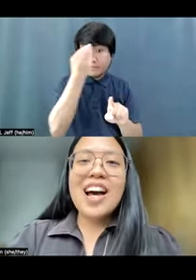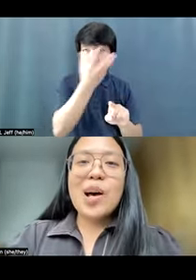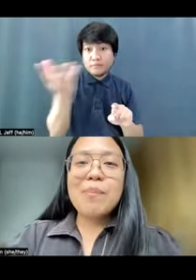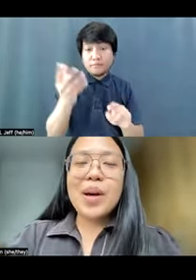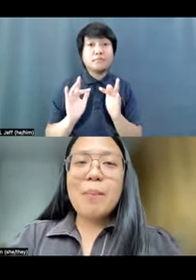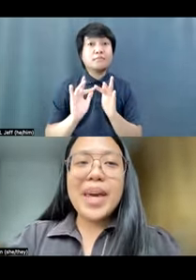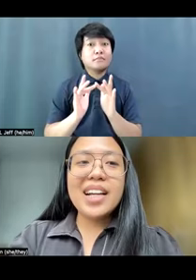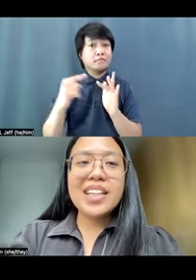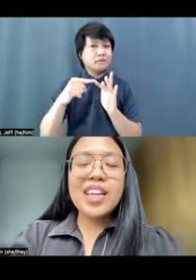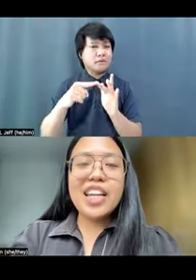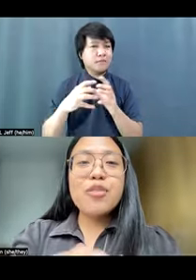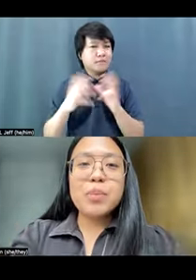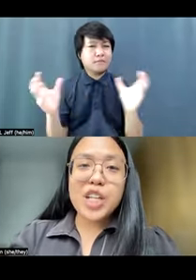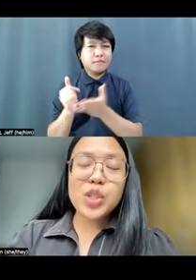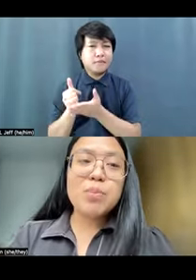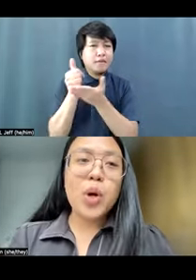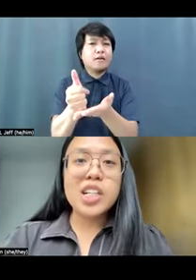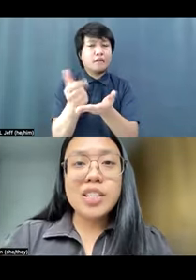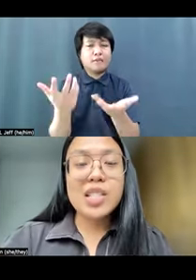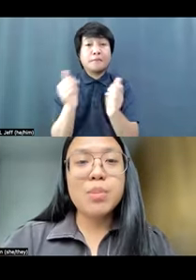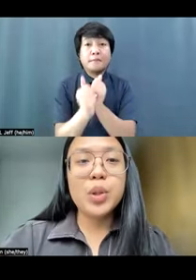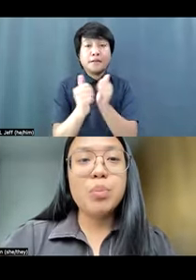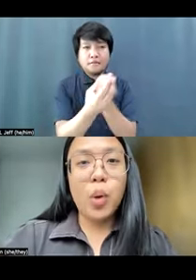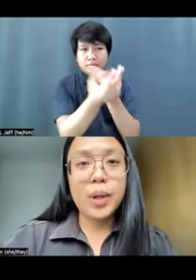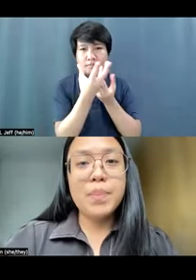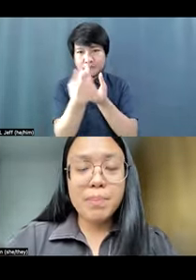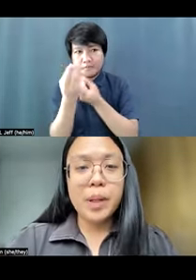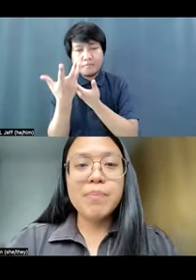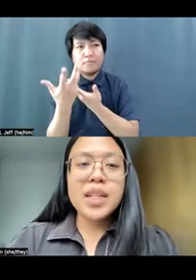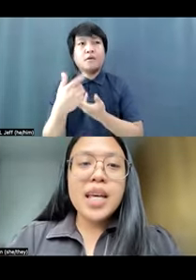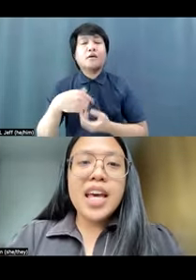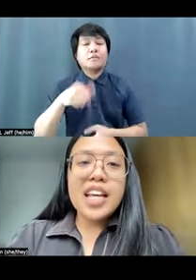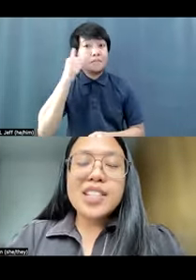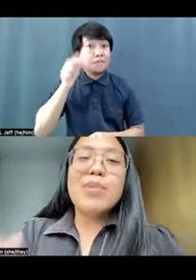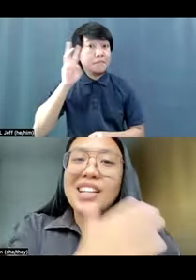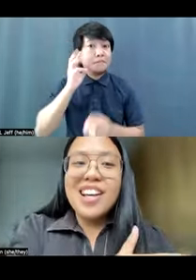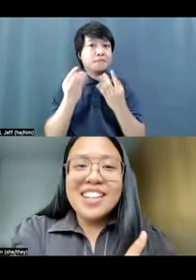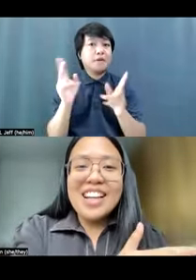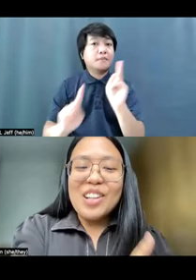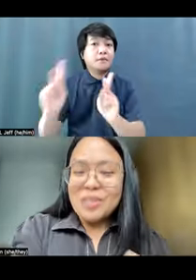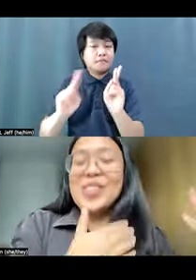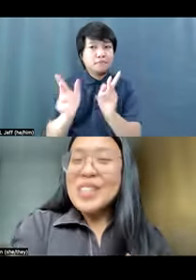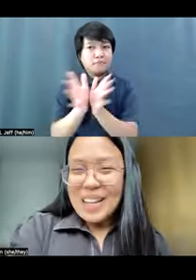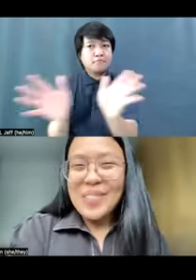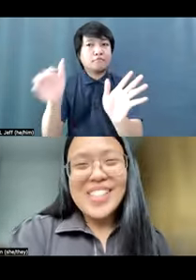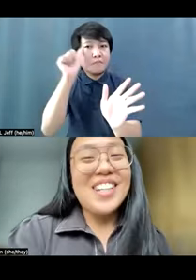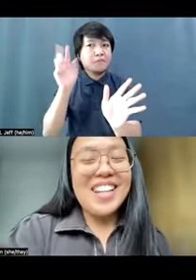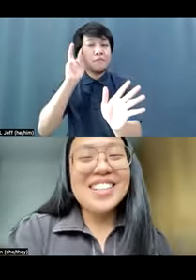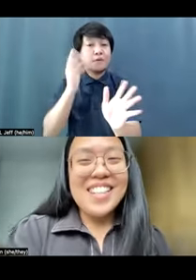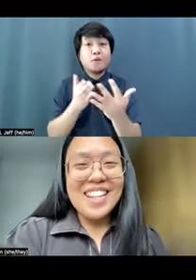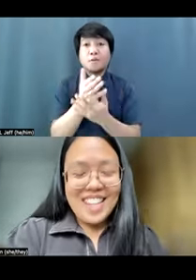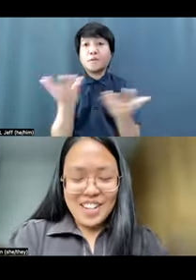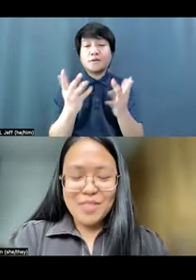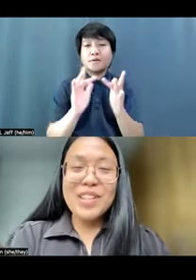make information more accessible to more people. Sabi nga, just like what